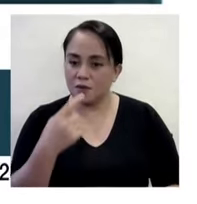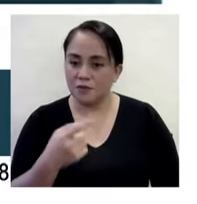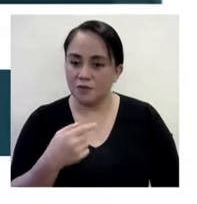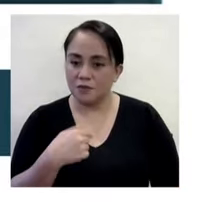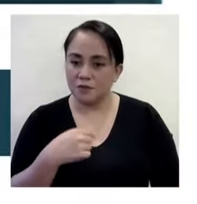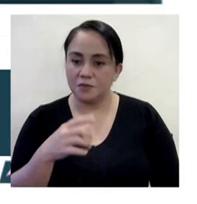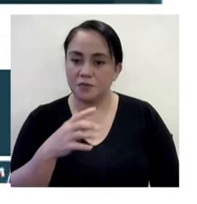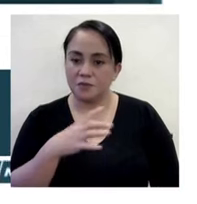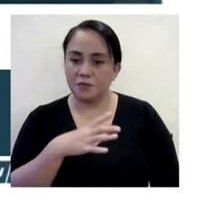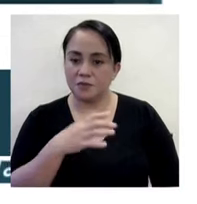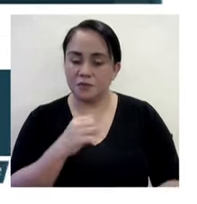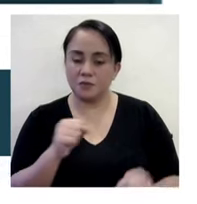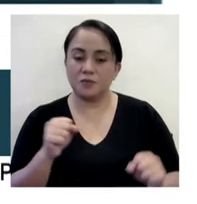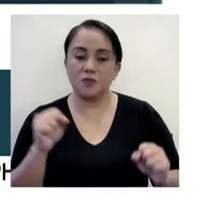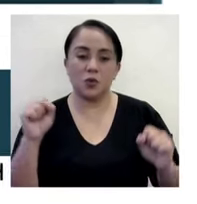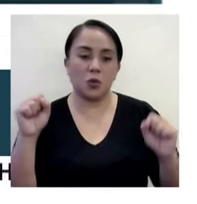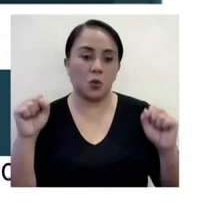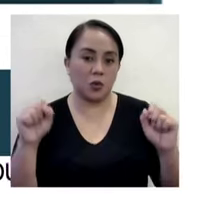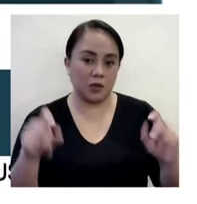Okay.